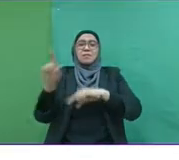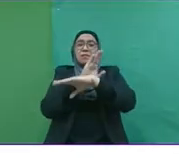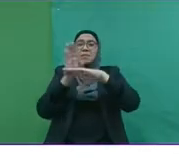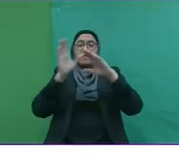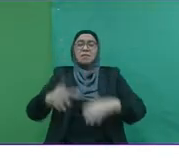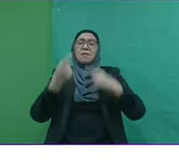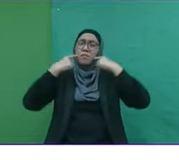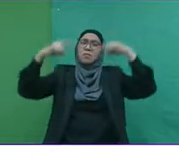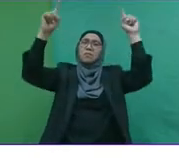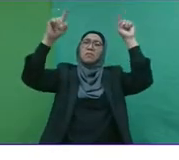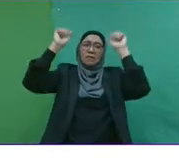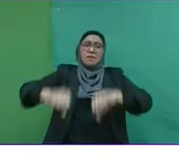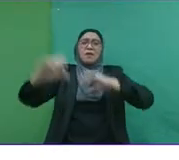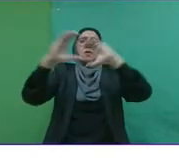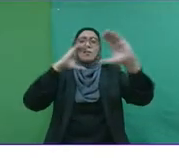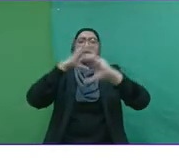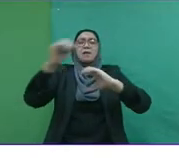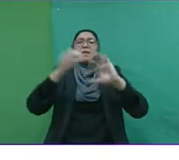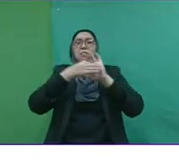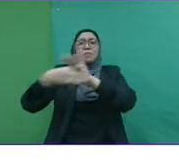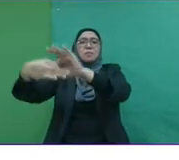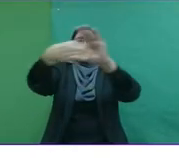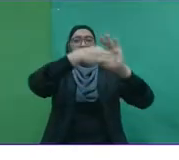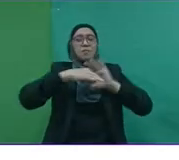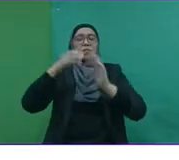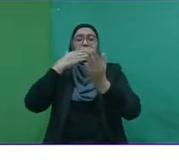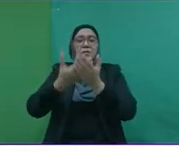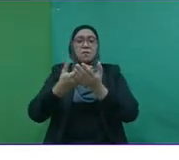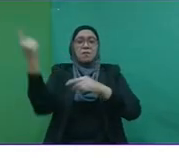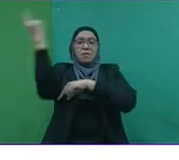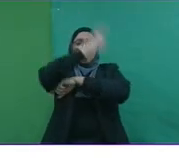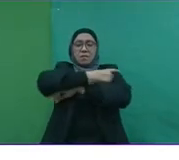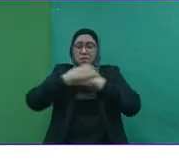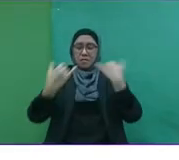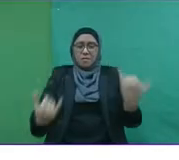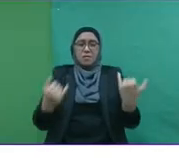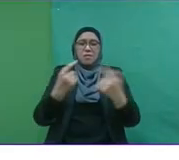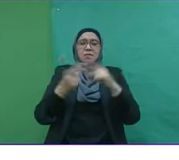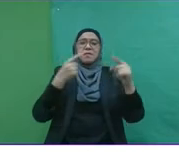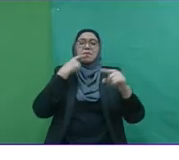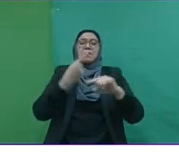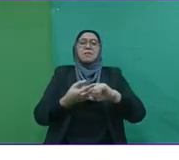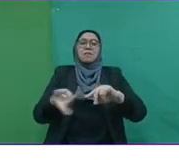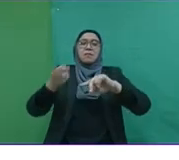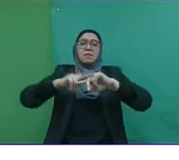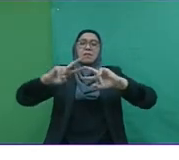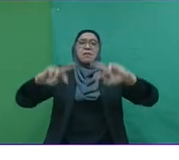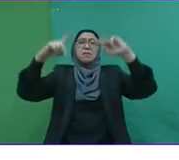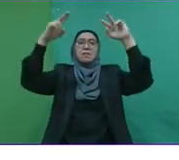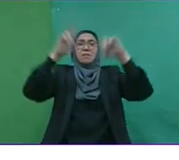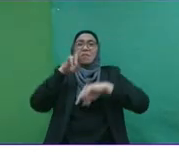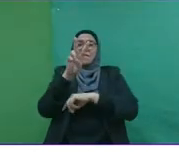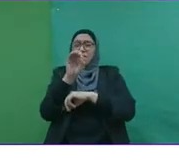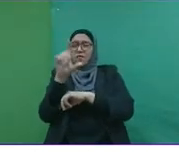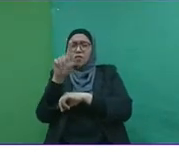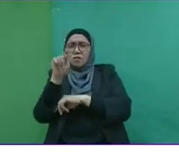are able to communicate and collaborate well. Today, we live in an increasingly vocal world.